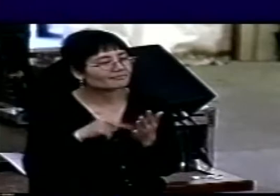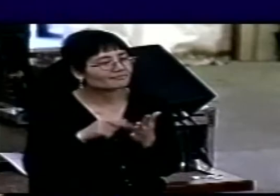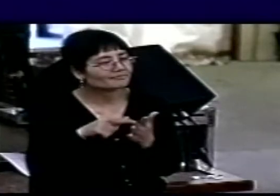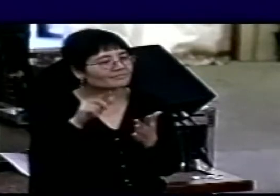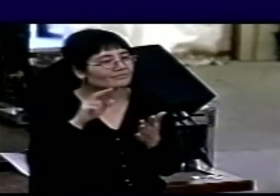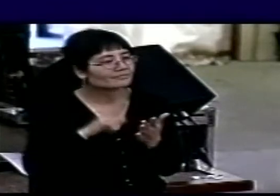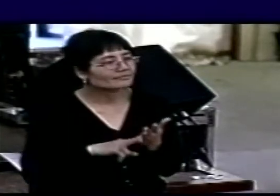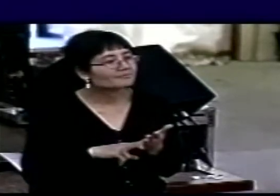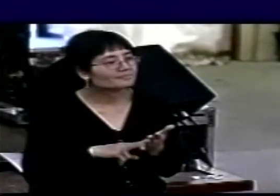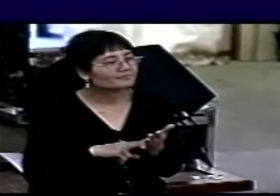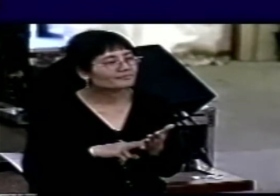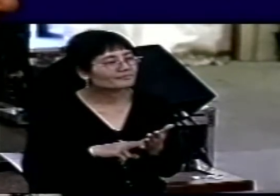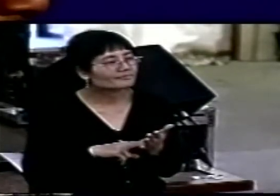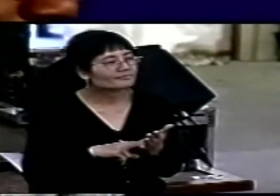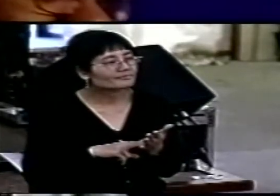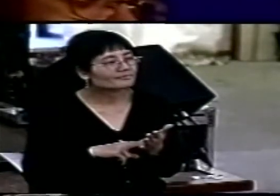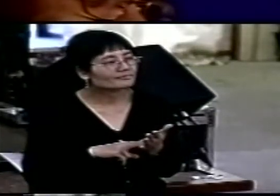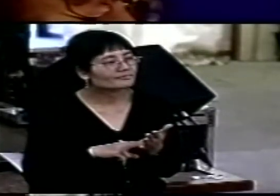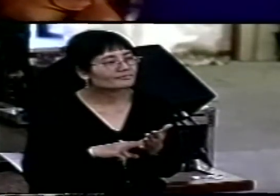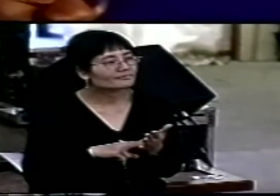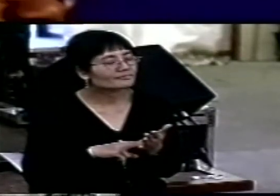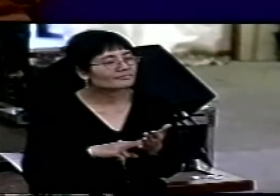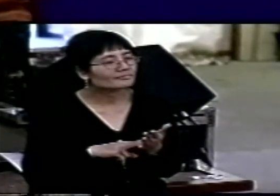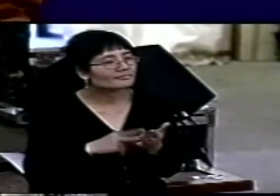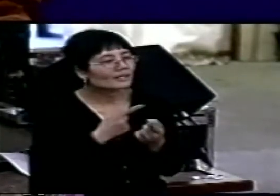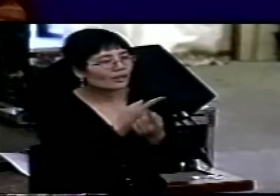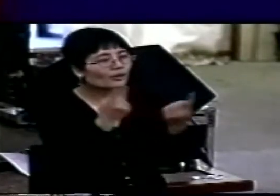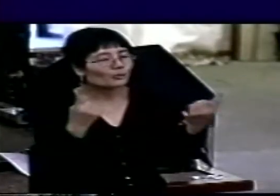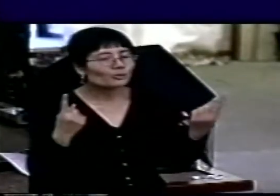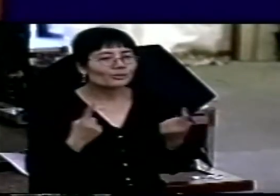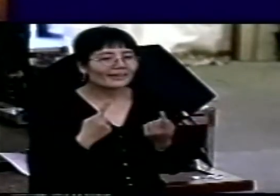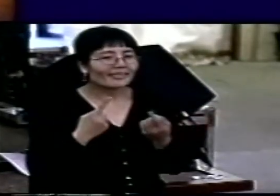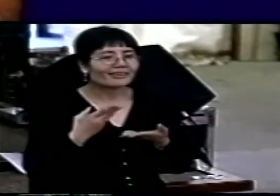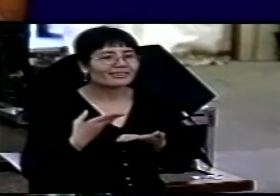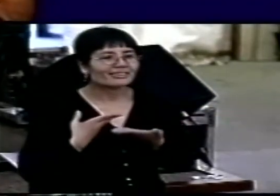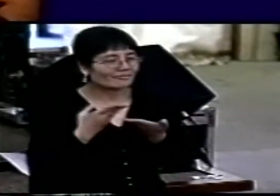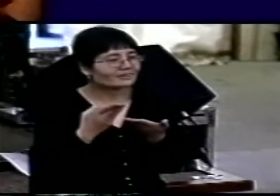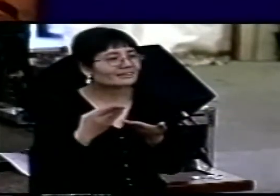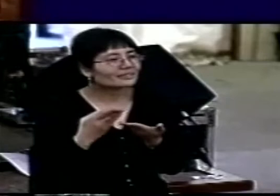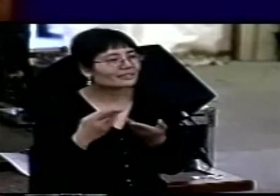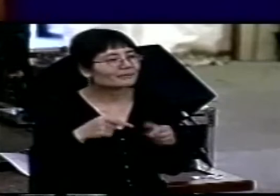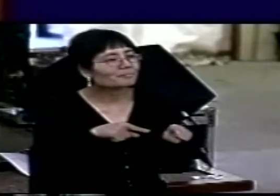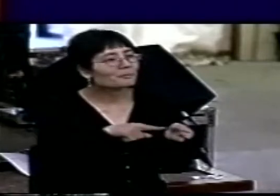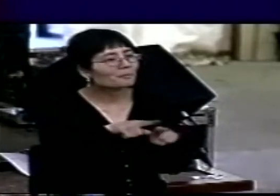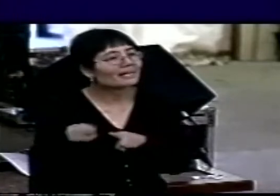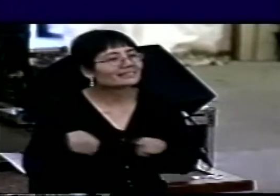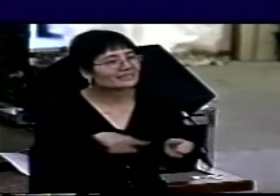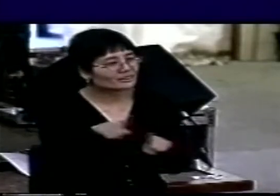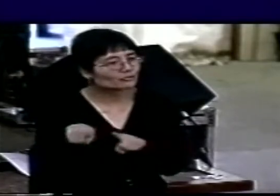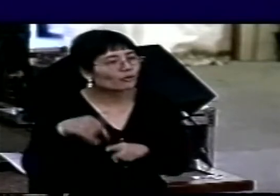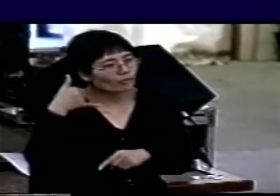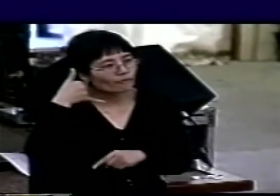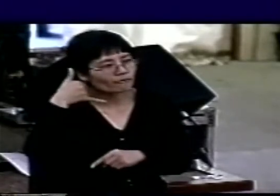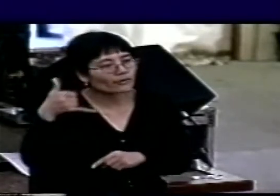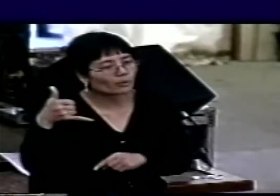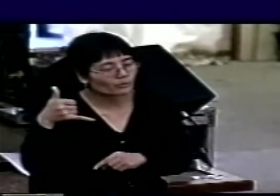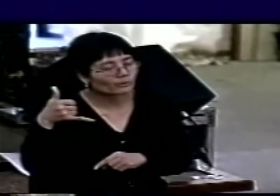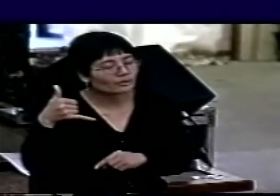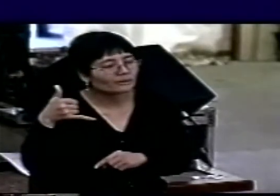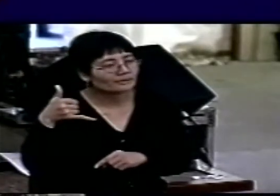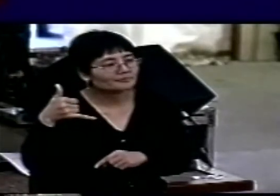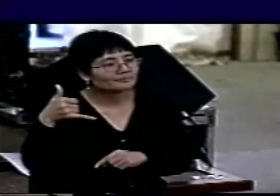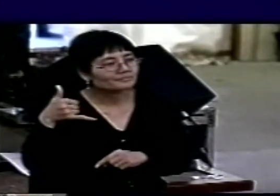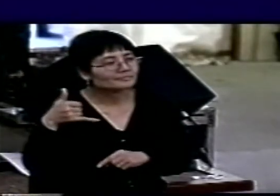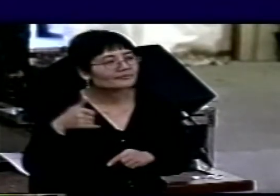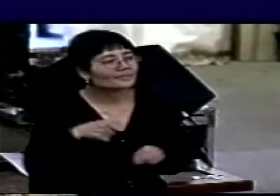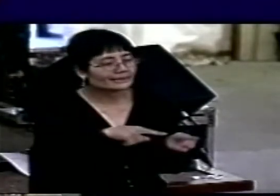that we'd left a series of voice mail messages for about two weeks. You know how that kind of